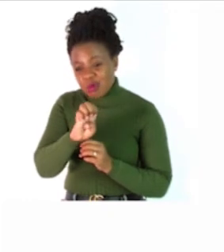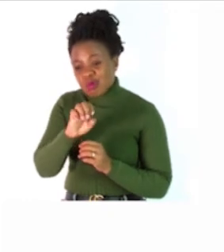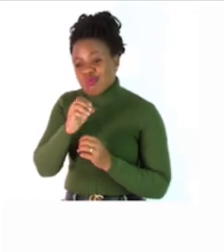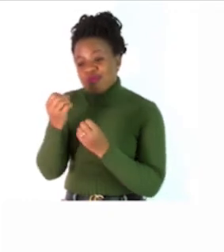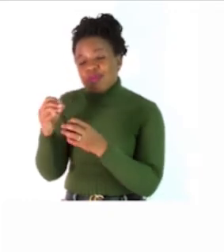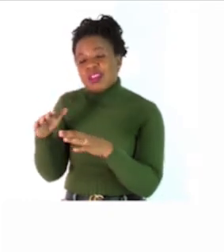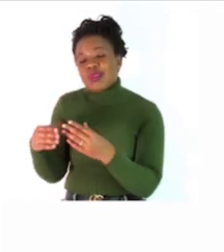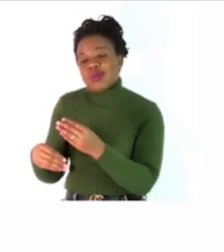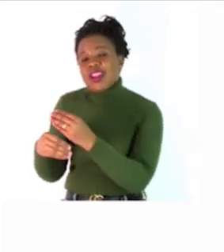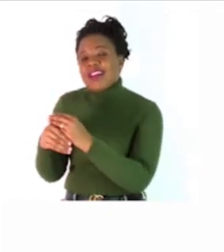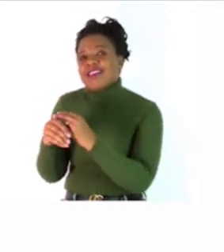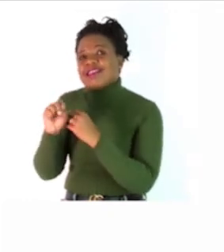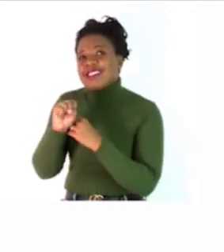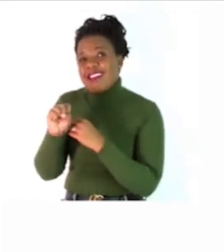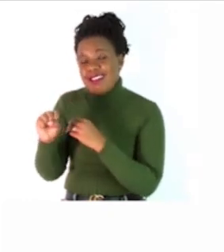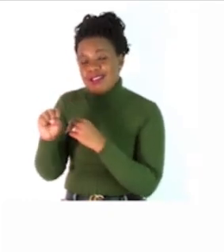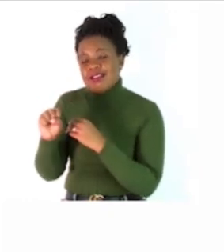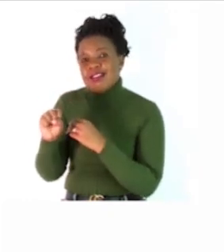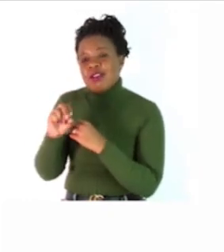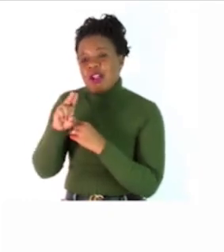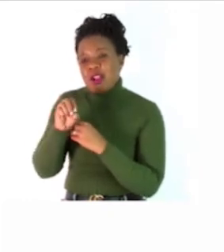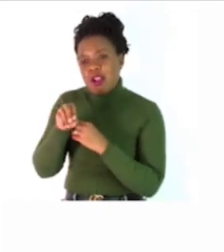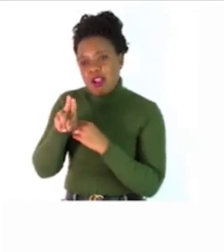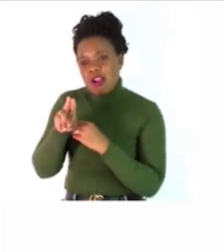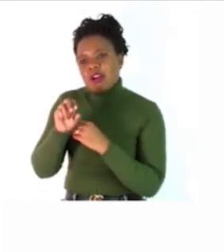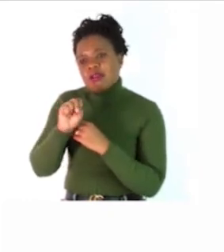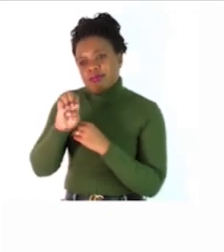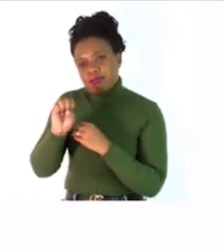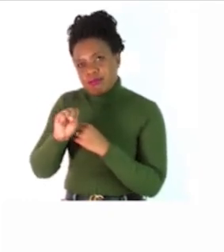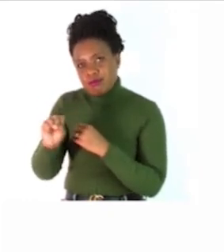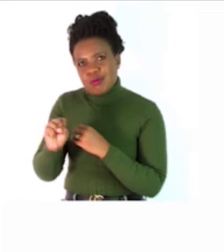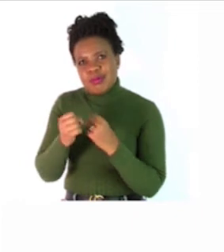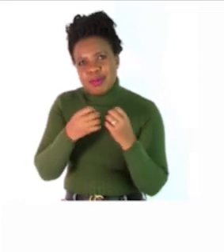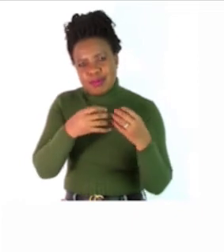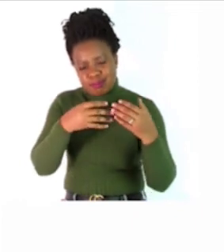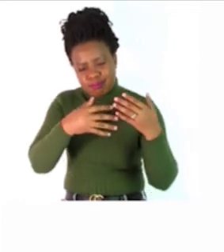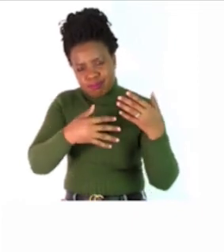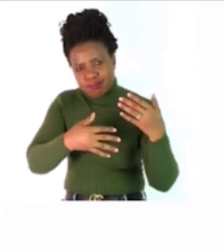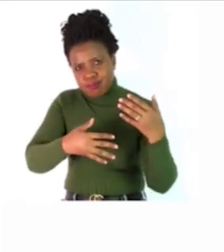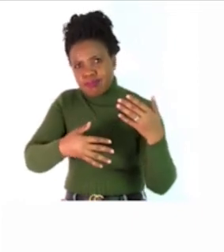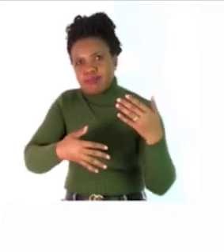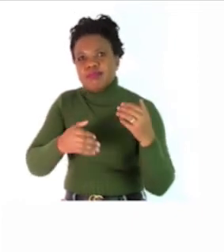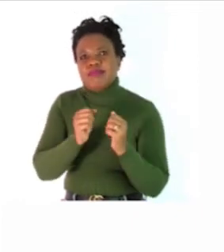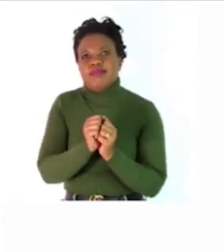we've got fish men family and bus tooth dictionary